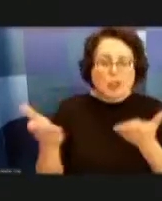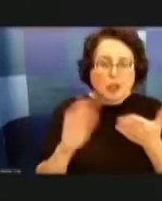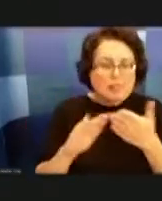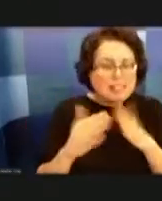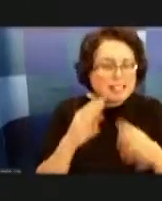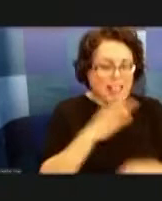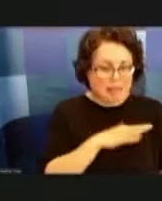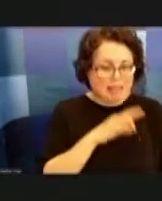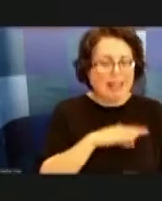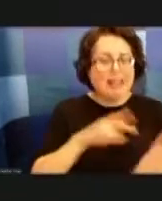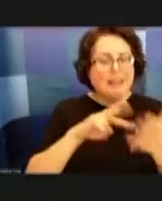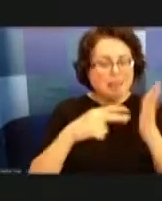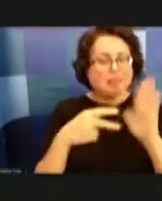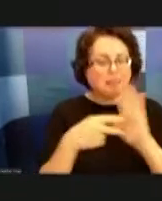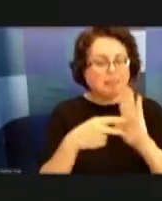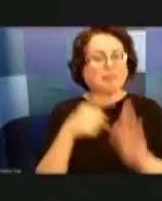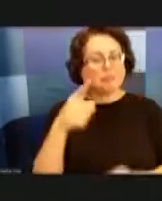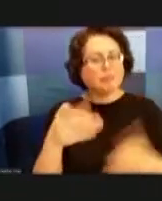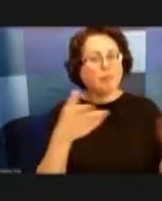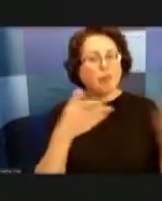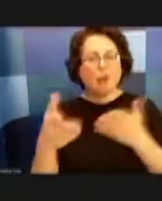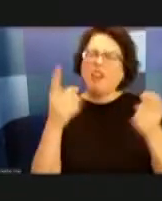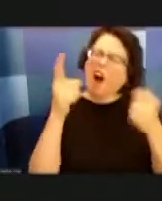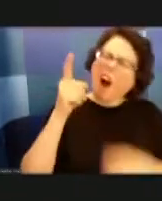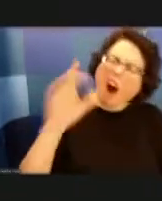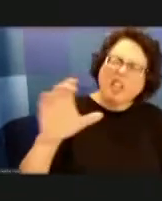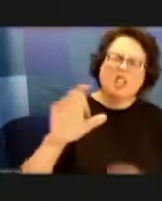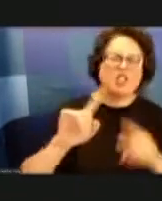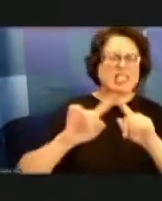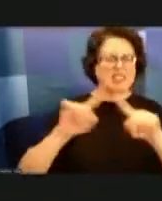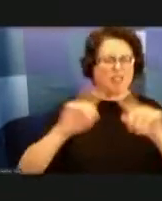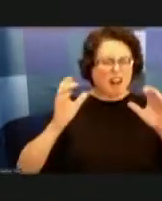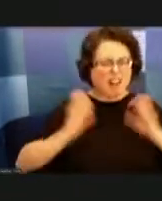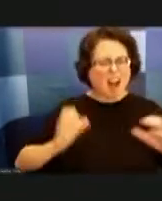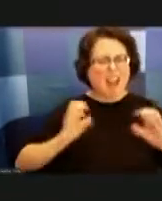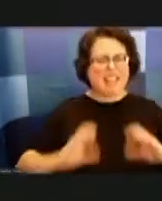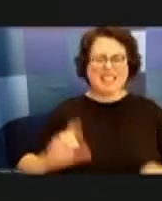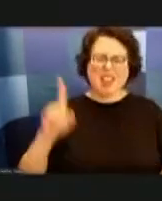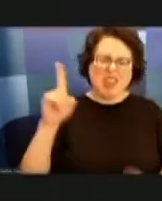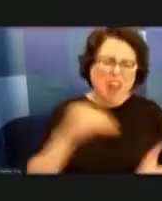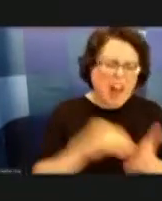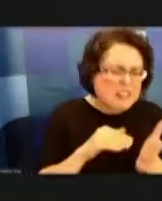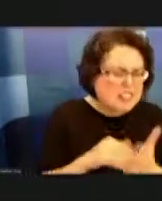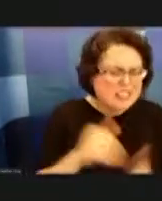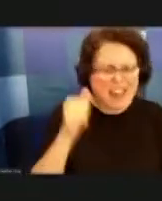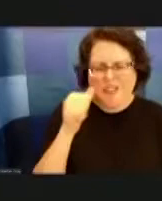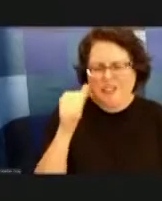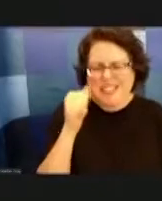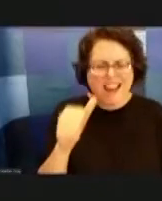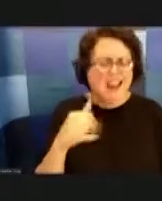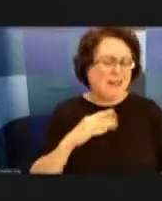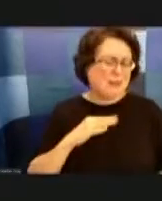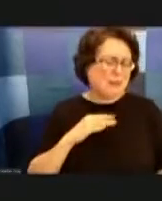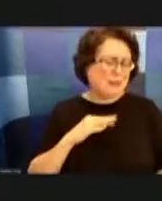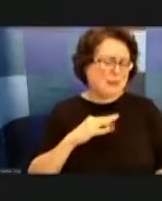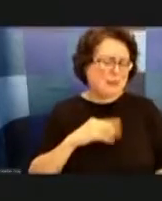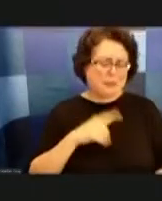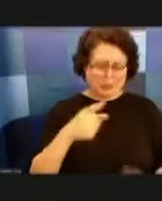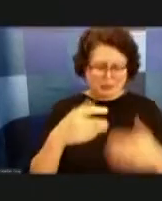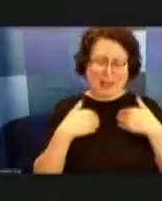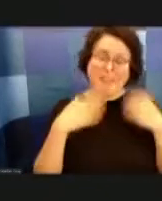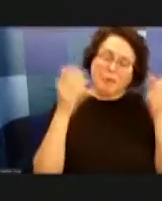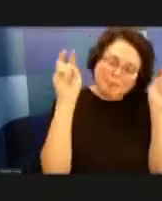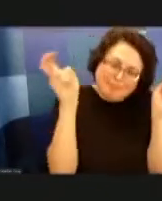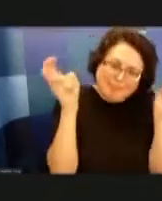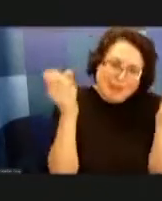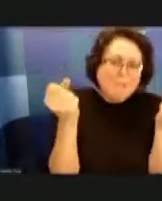hundreds of different clients every different you know thousands of clients every day in a sense um you have many bosses and that pulls you in different